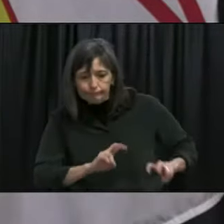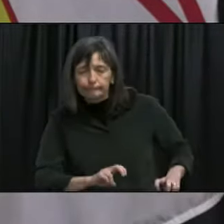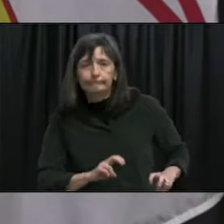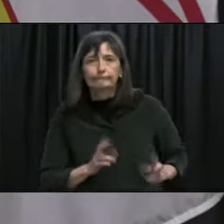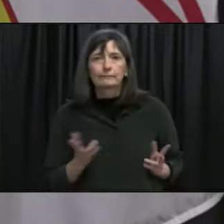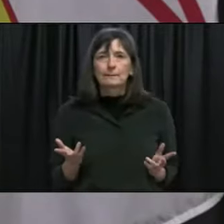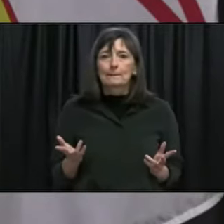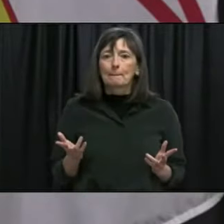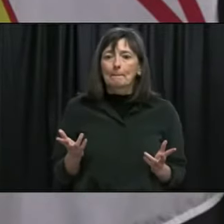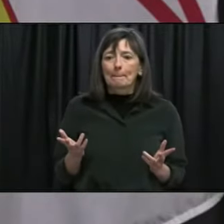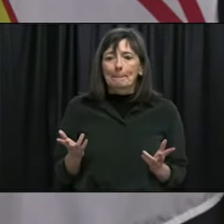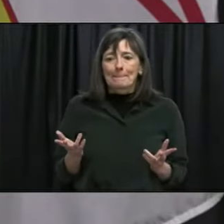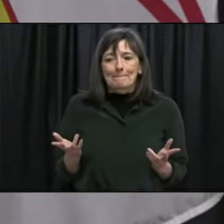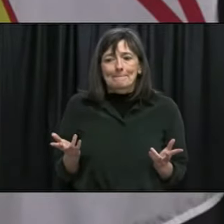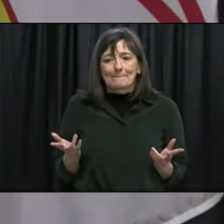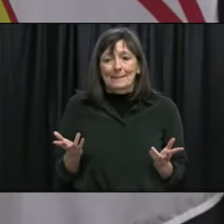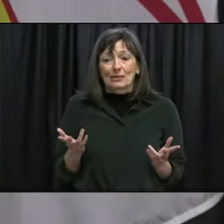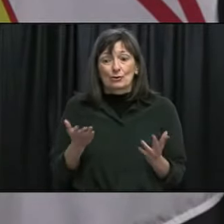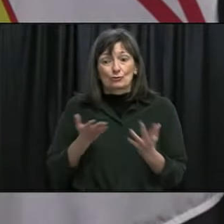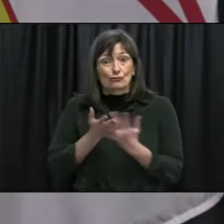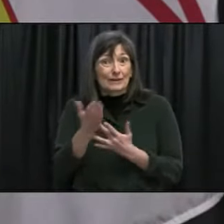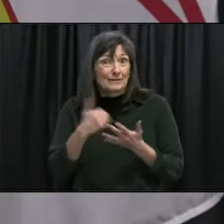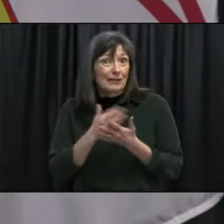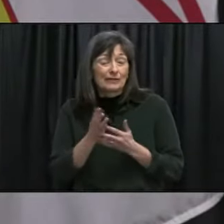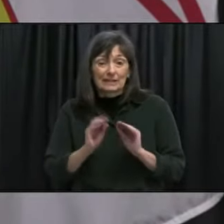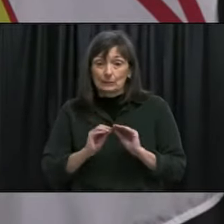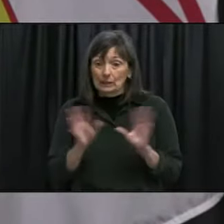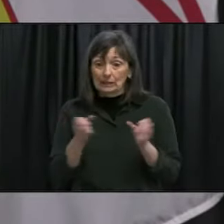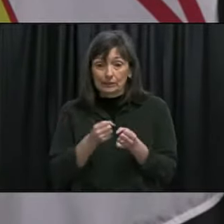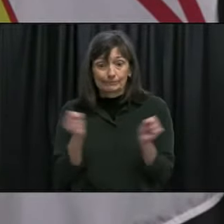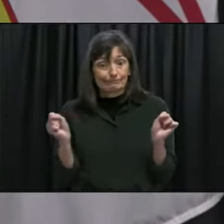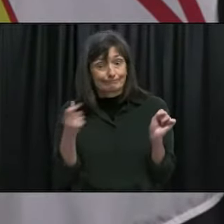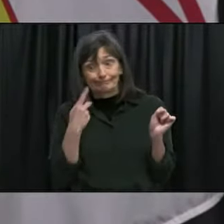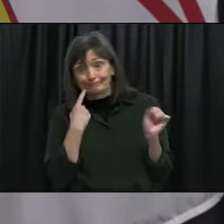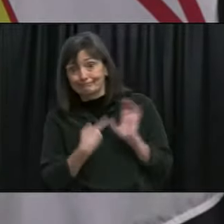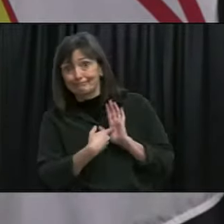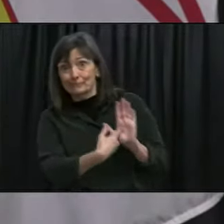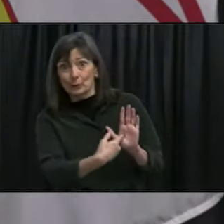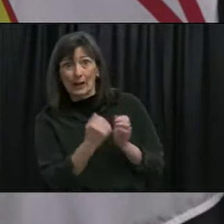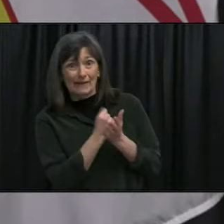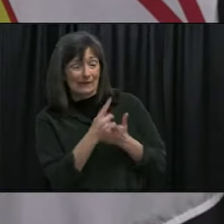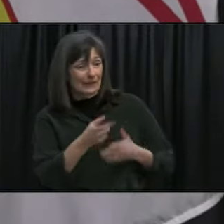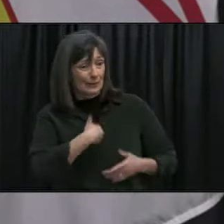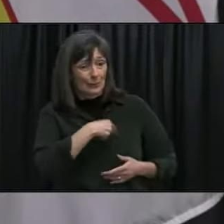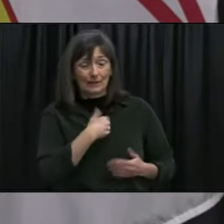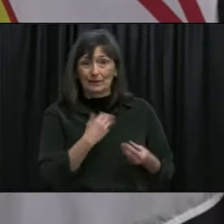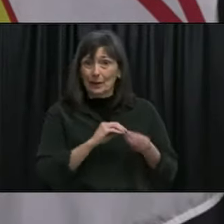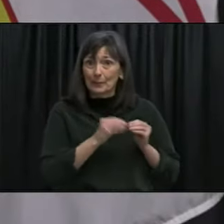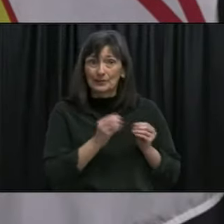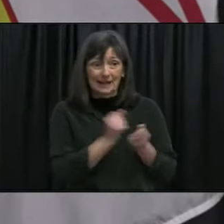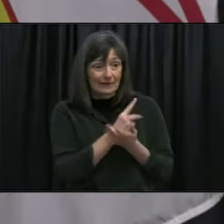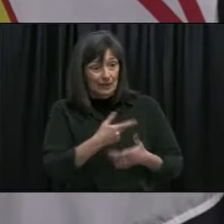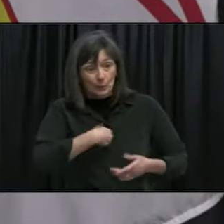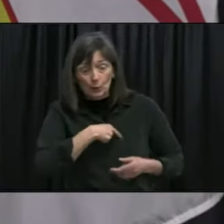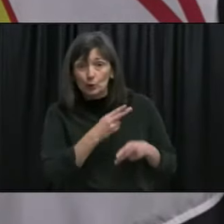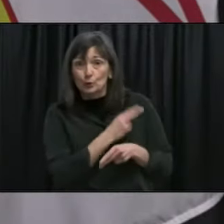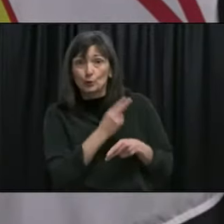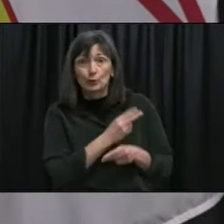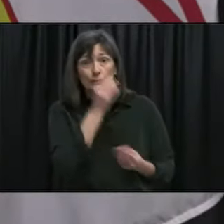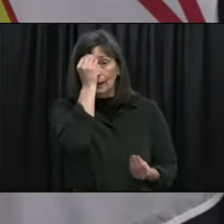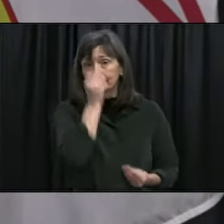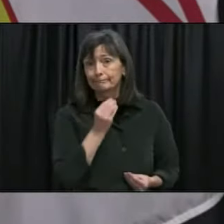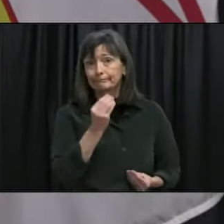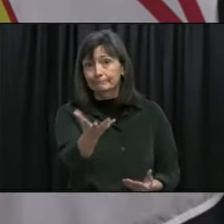you know the transparency we're fully transparent with the data with respect to COVID-19